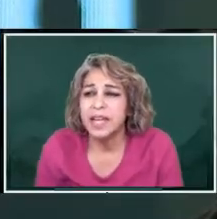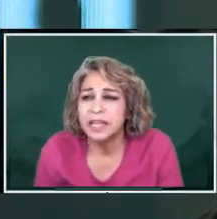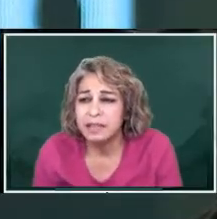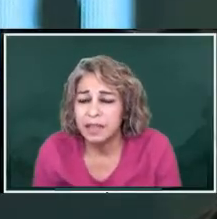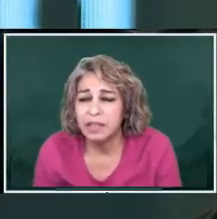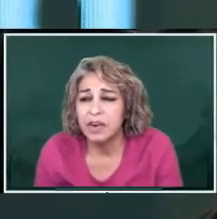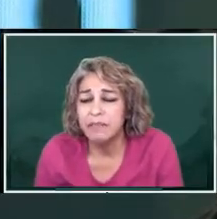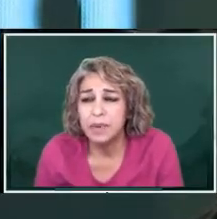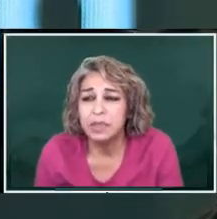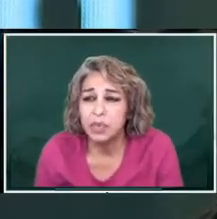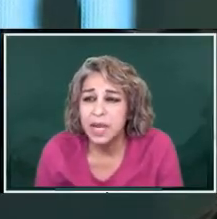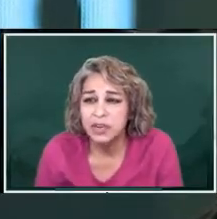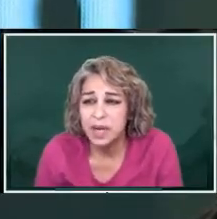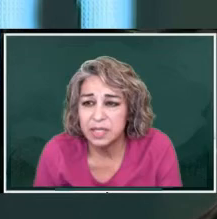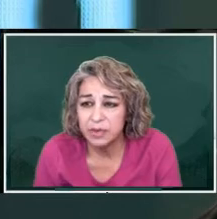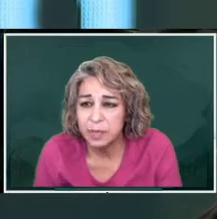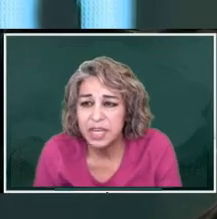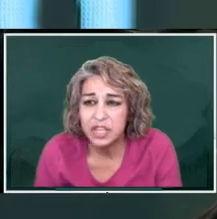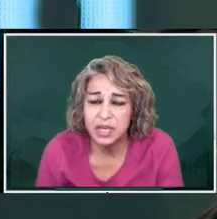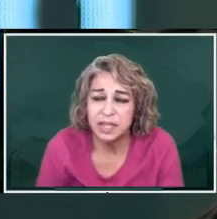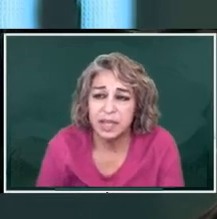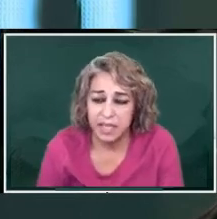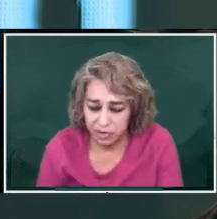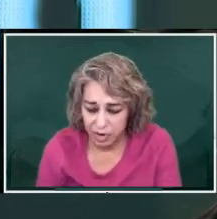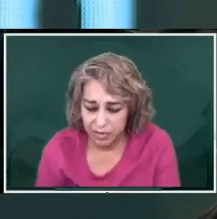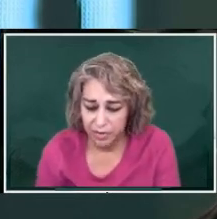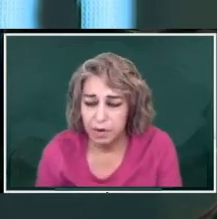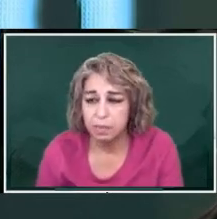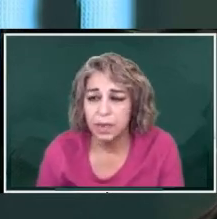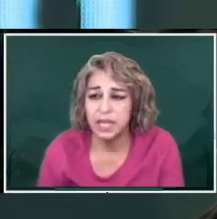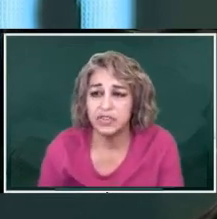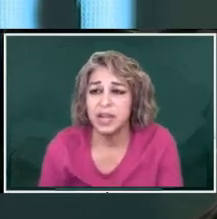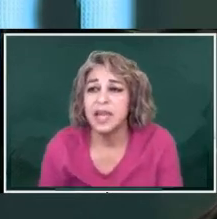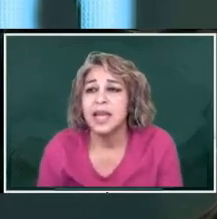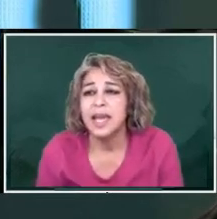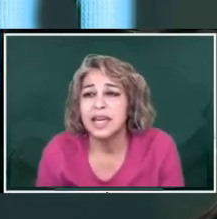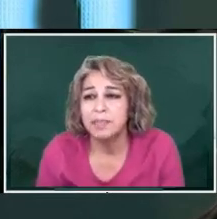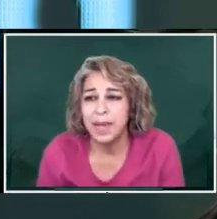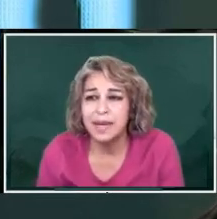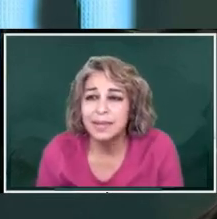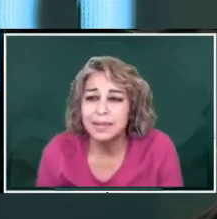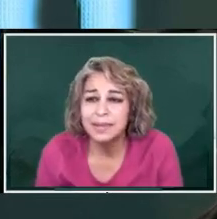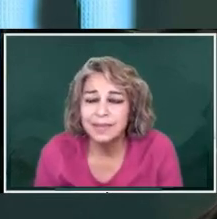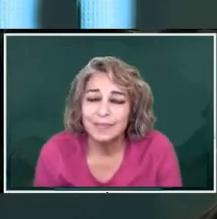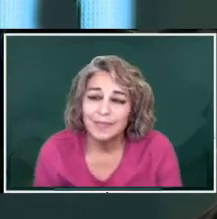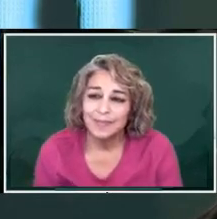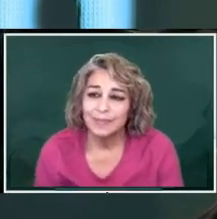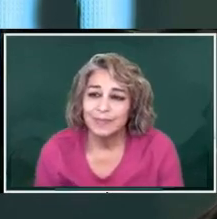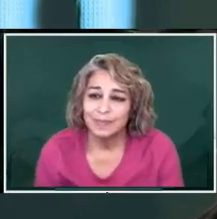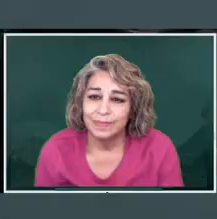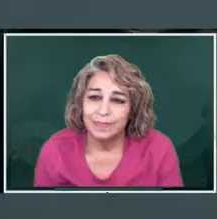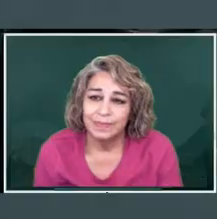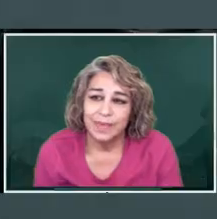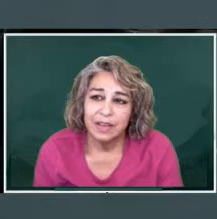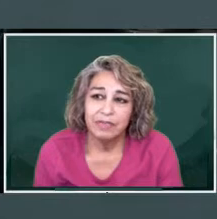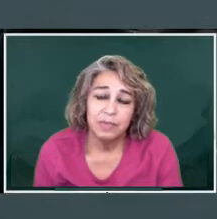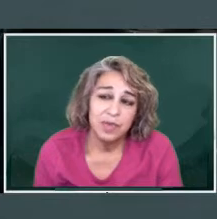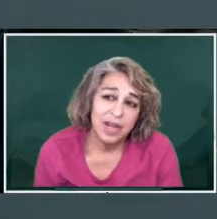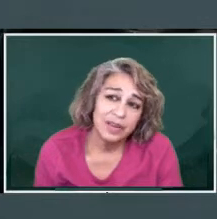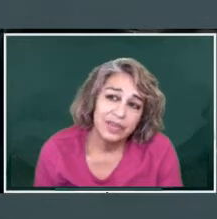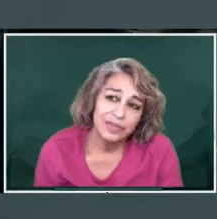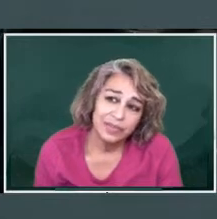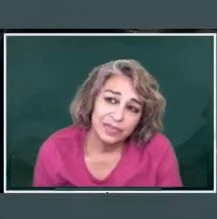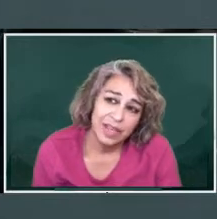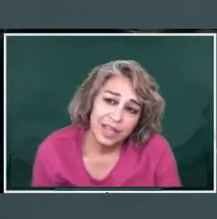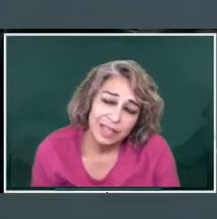not forget that there have been three transformations in the history of our country. Independence from